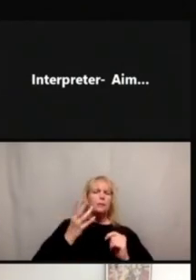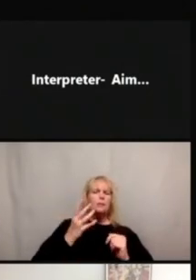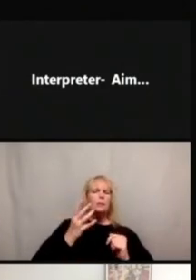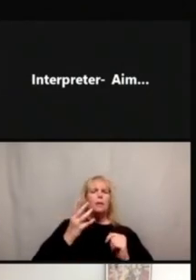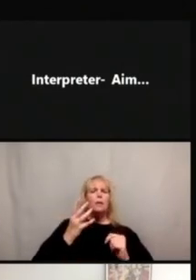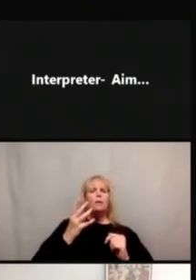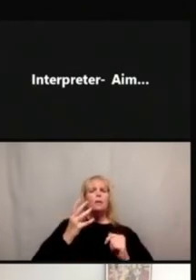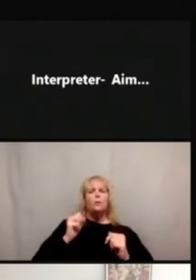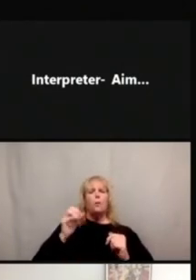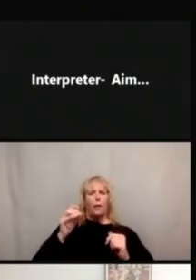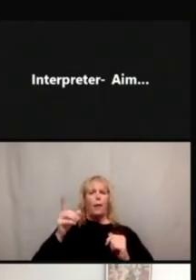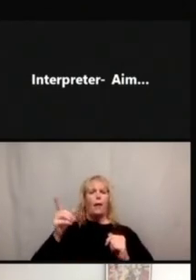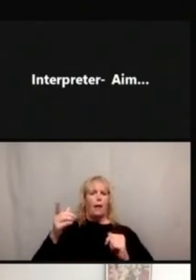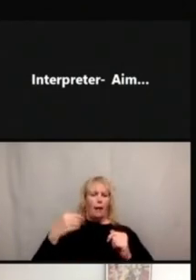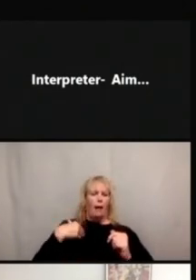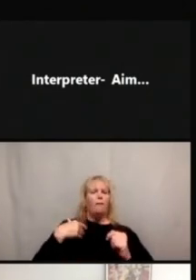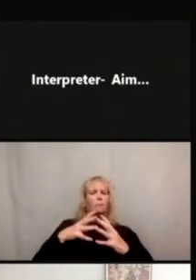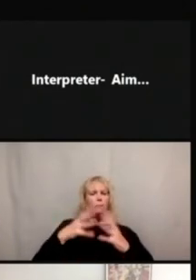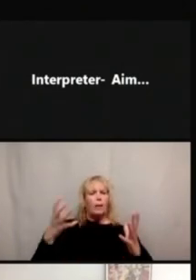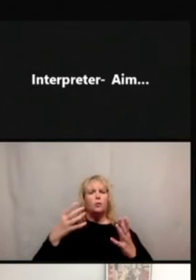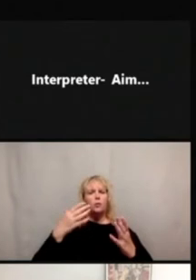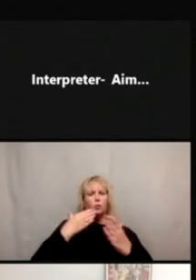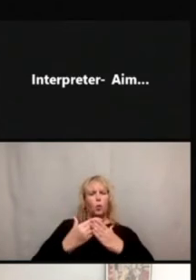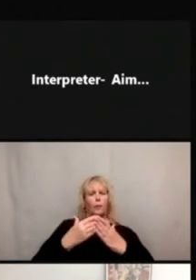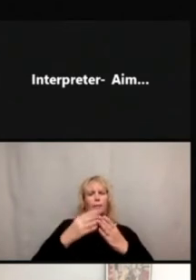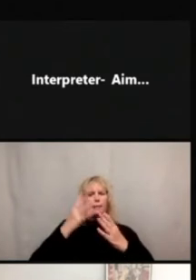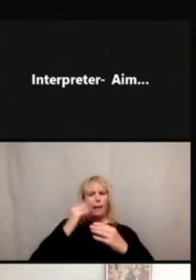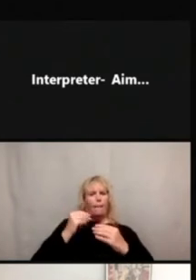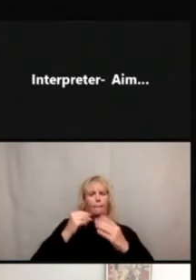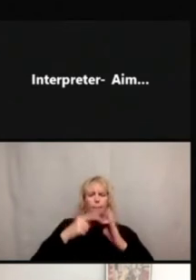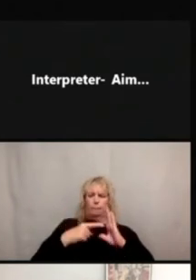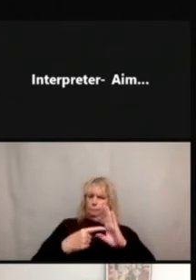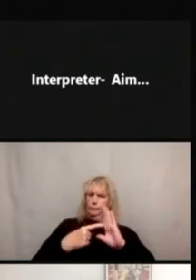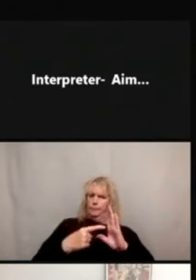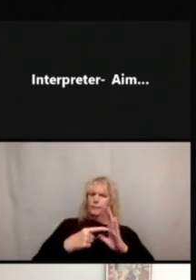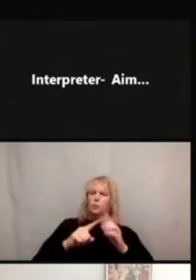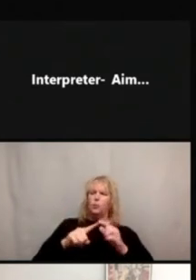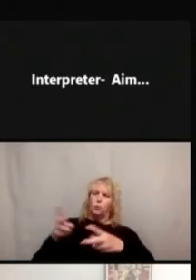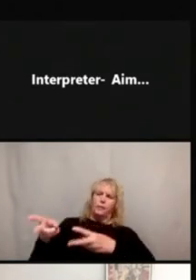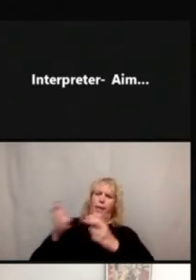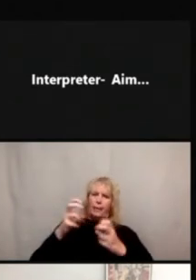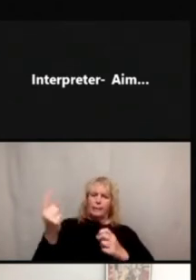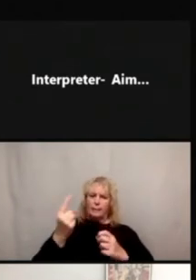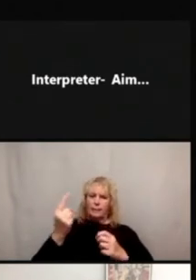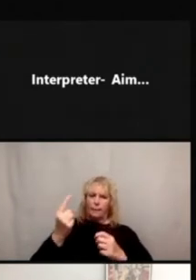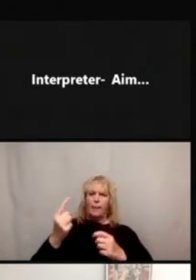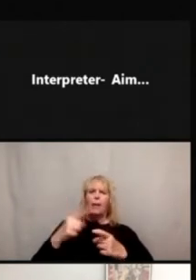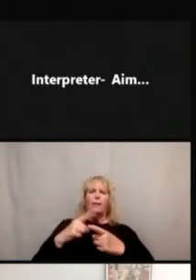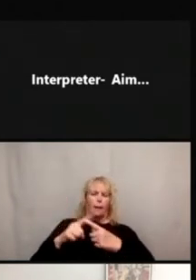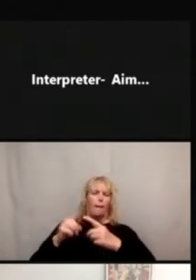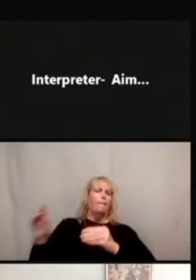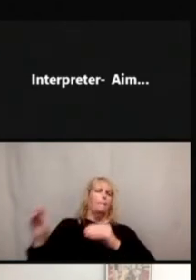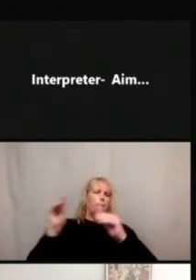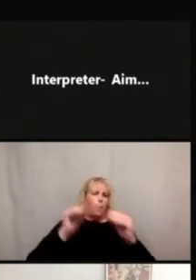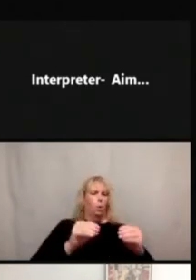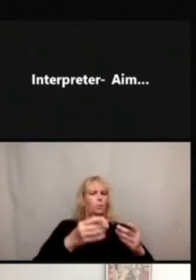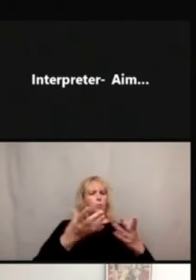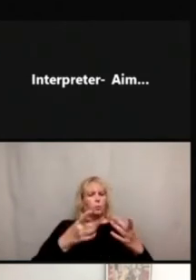of taking something so specific and just conveying it in a way that seems